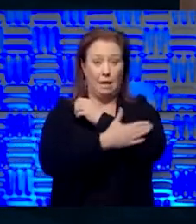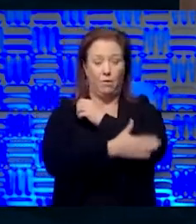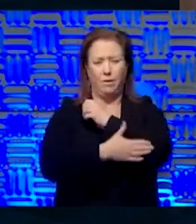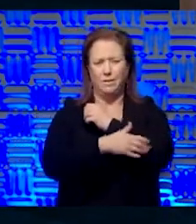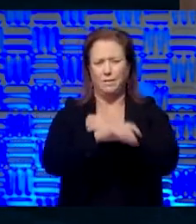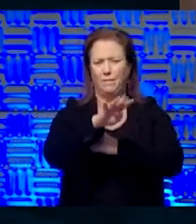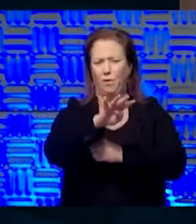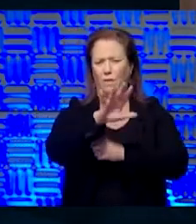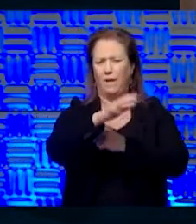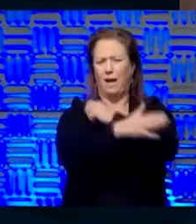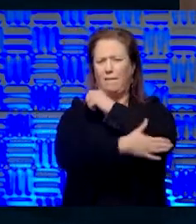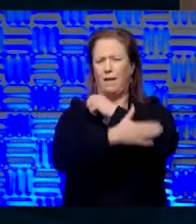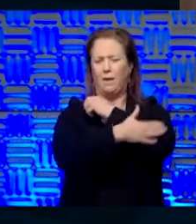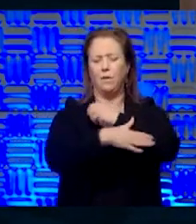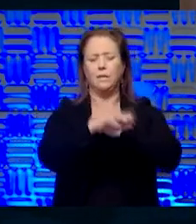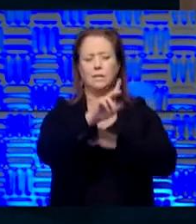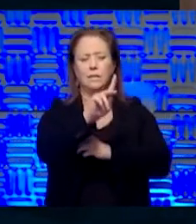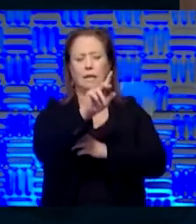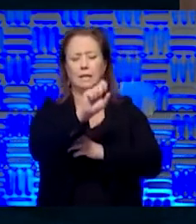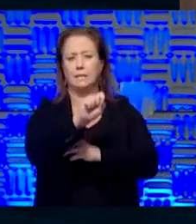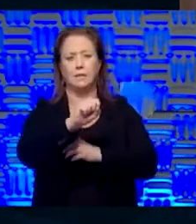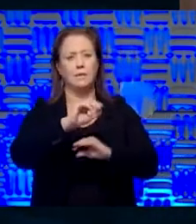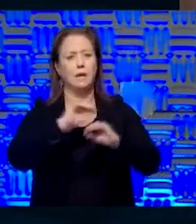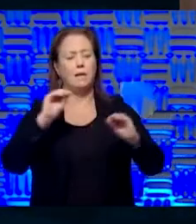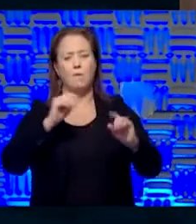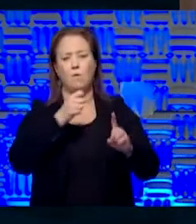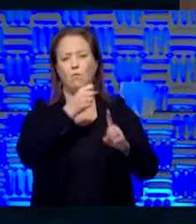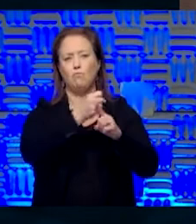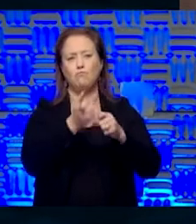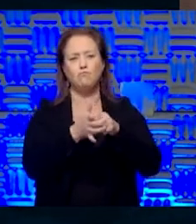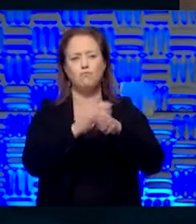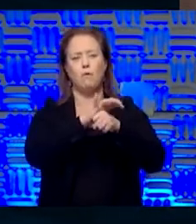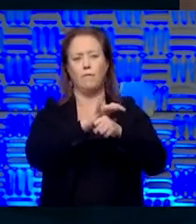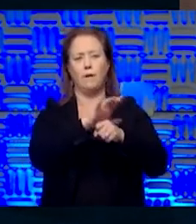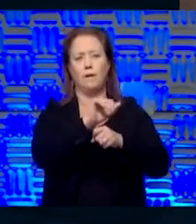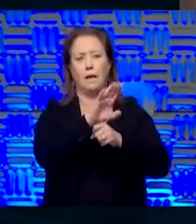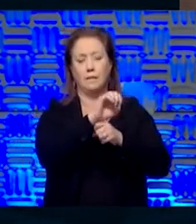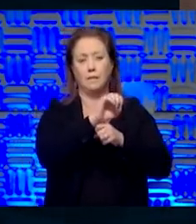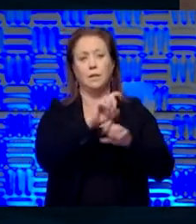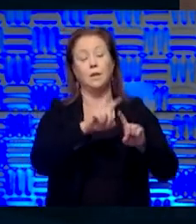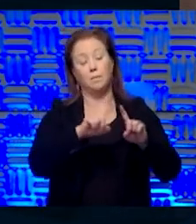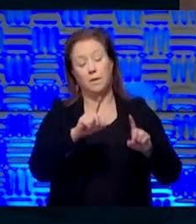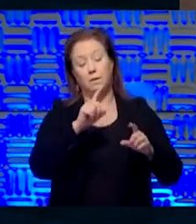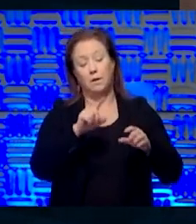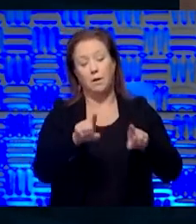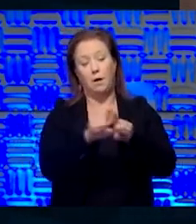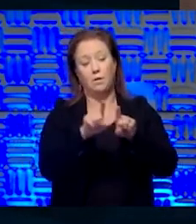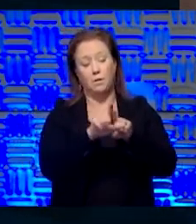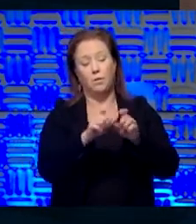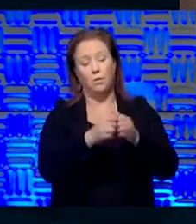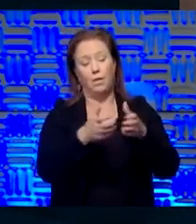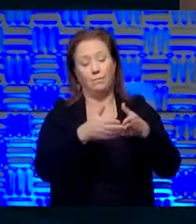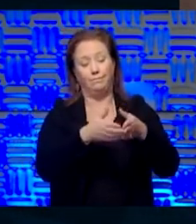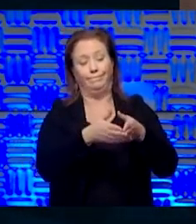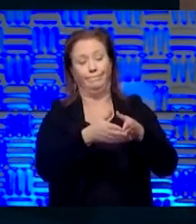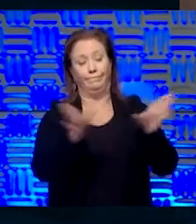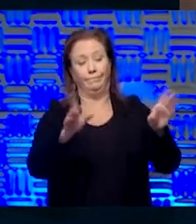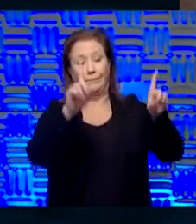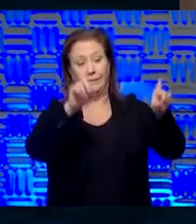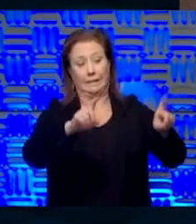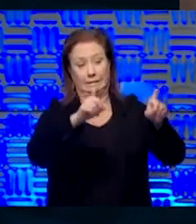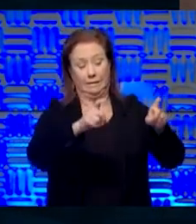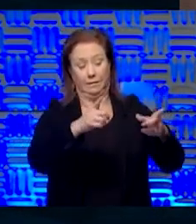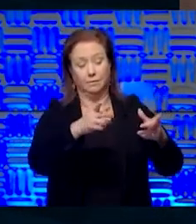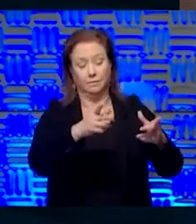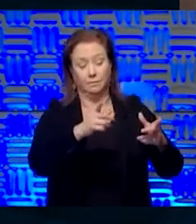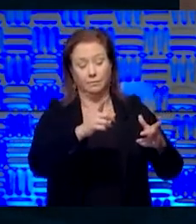I don't know, 45 counties in Kansas that have not had any cases yet. But then again, we have to admit that without more broad testing there, we don't know for sure that